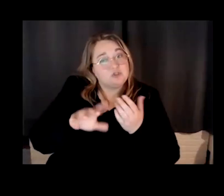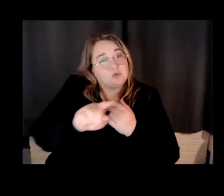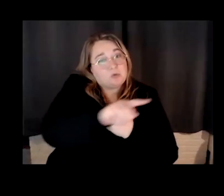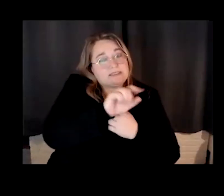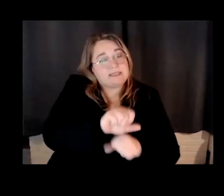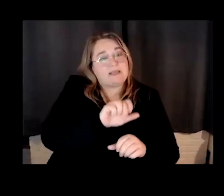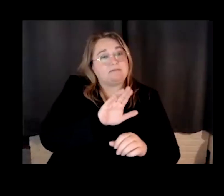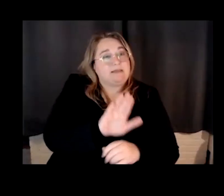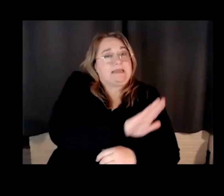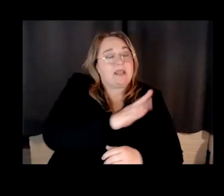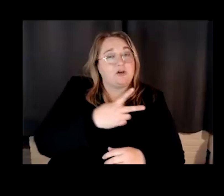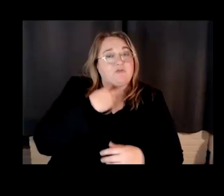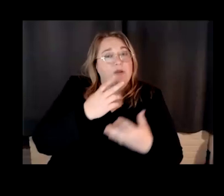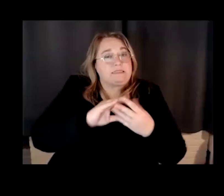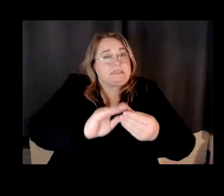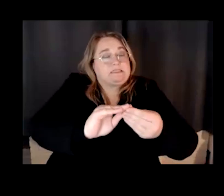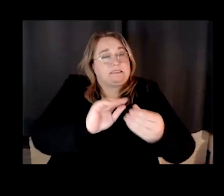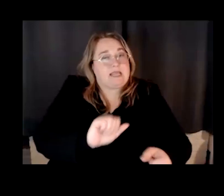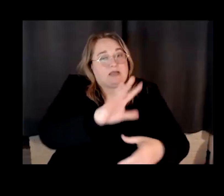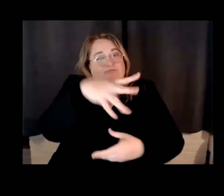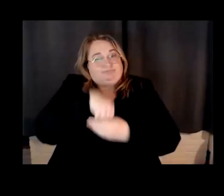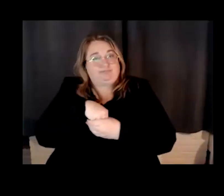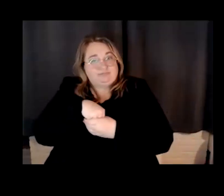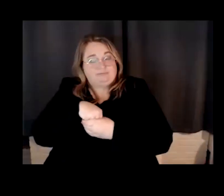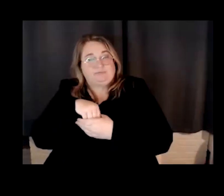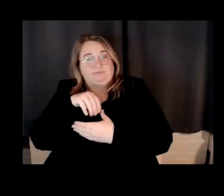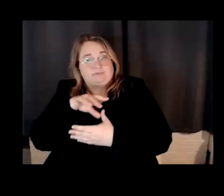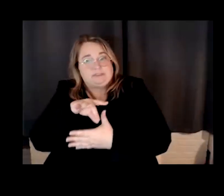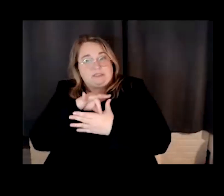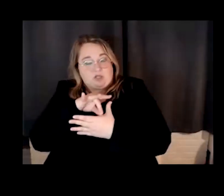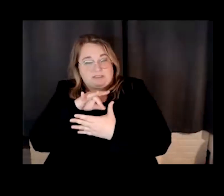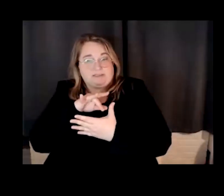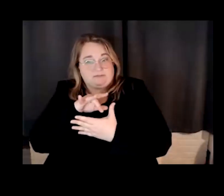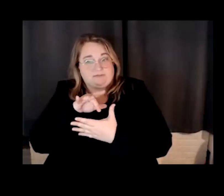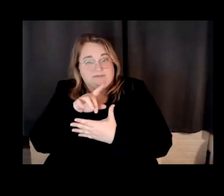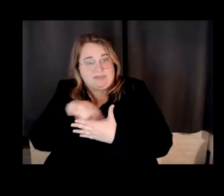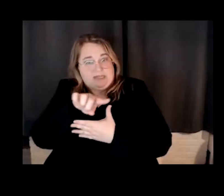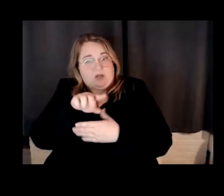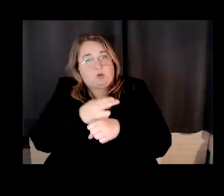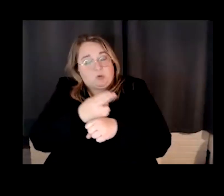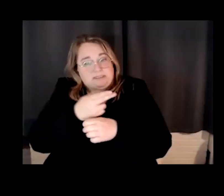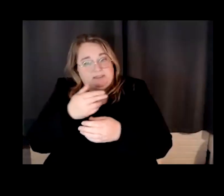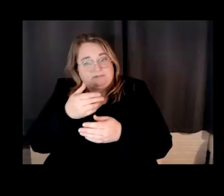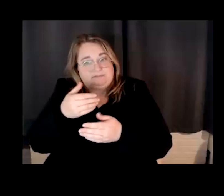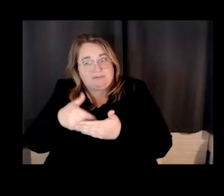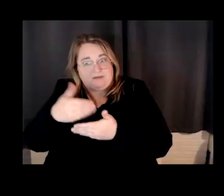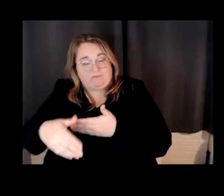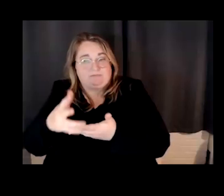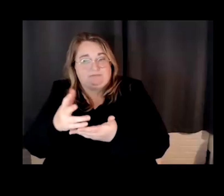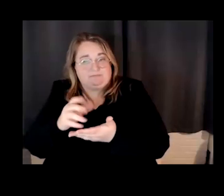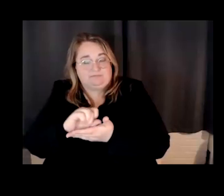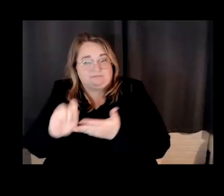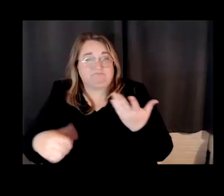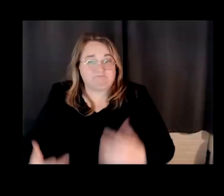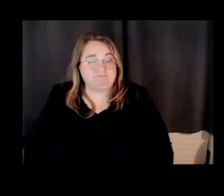right? That's being used each semester and, and copyrighted. Yeah. Sure. Yeah. Yeah. So it's, it's kind of